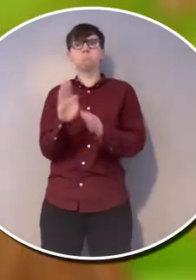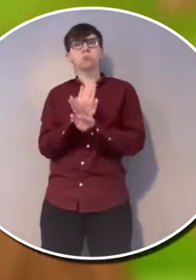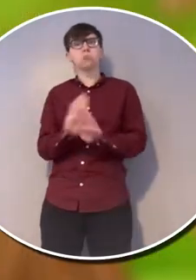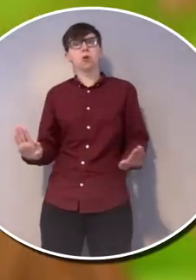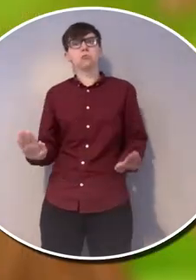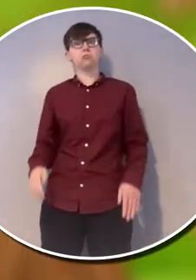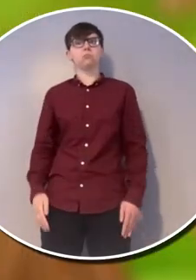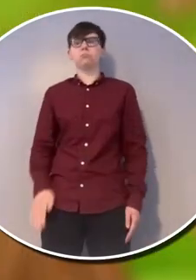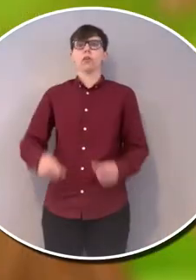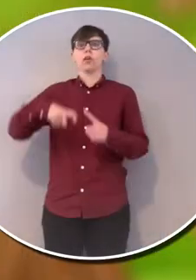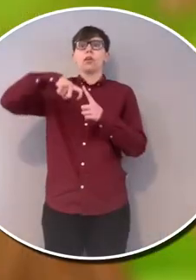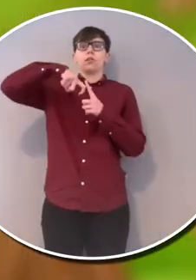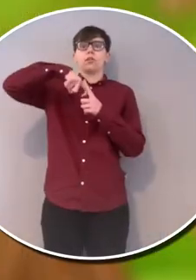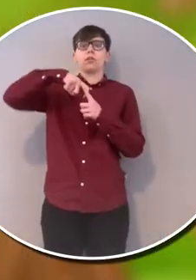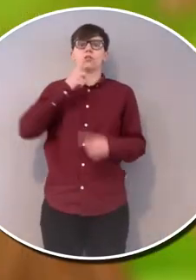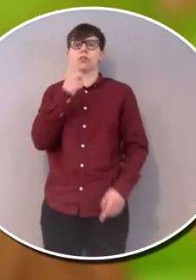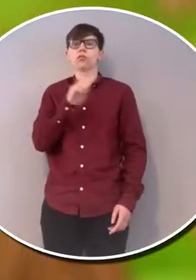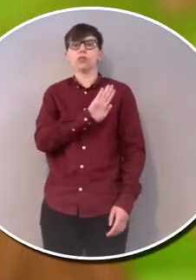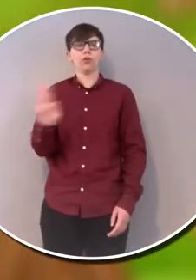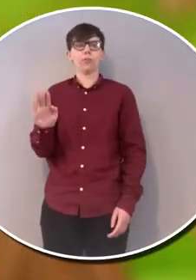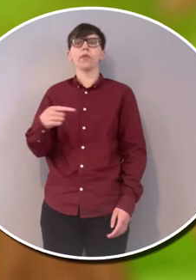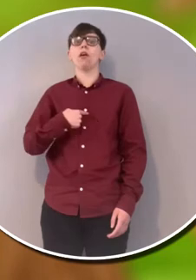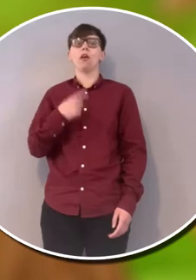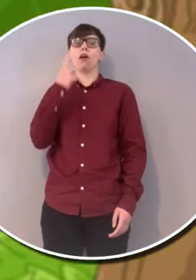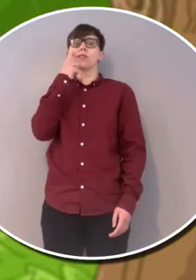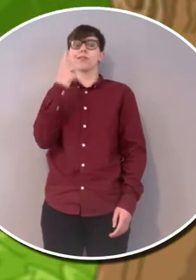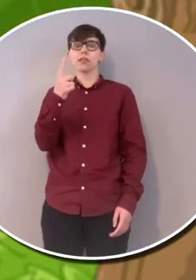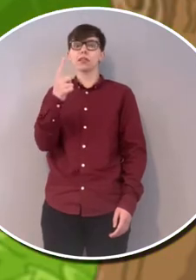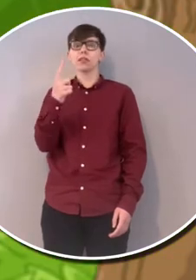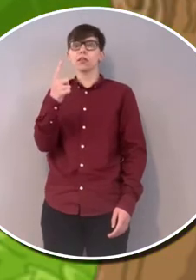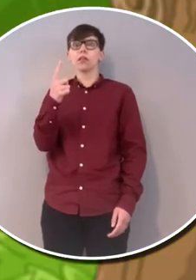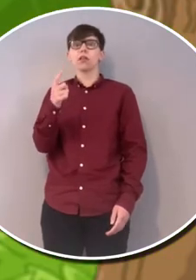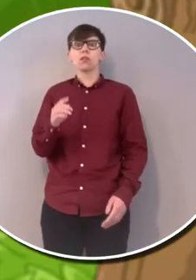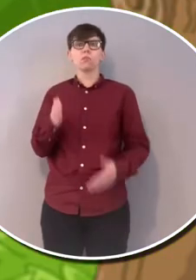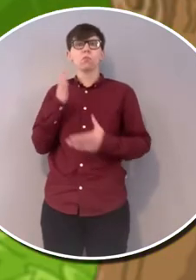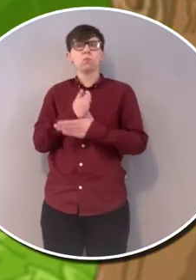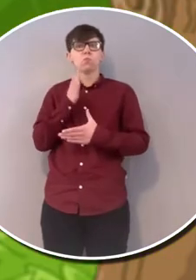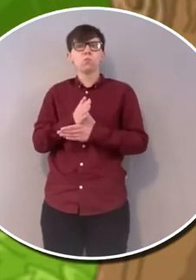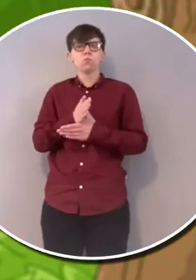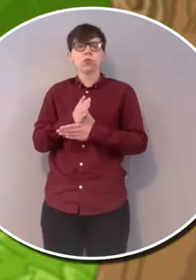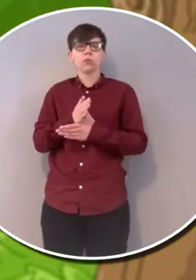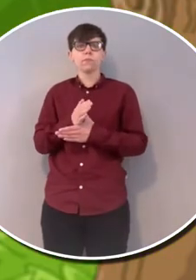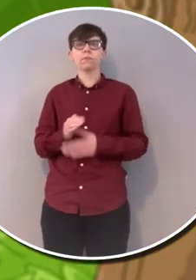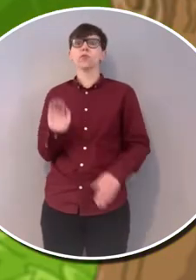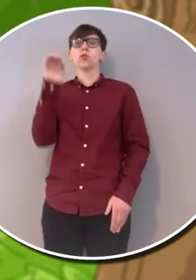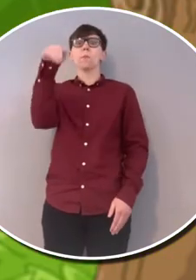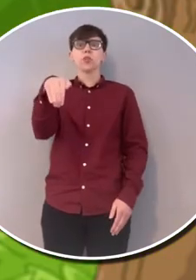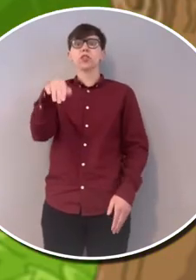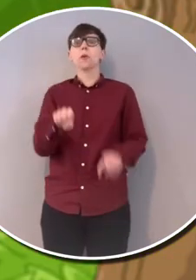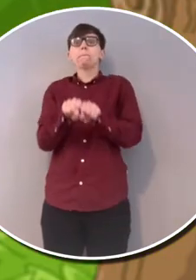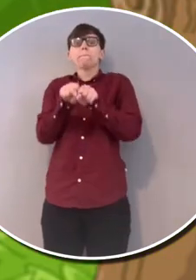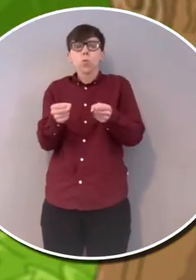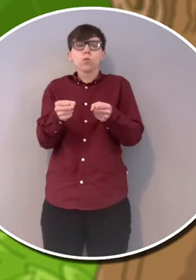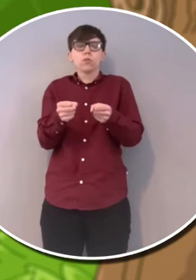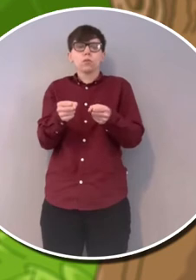And then Herbert said, look, the bridge has gone. And Kenny said, no, it hasn't gone. I can see the ends of the